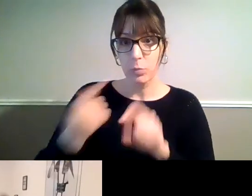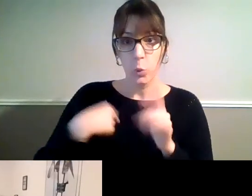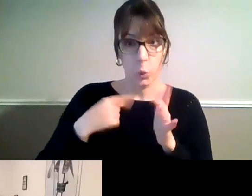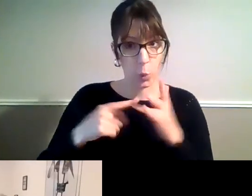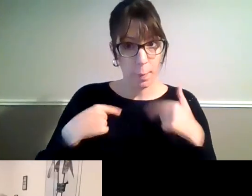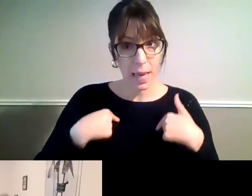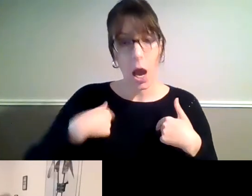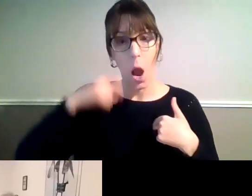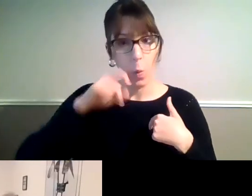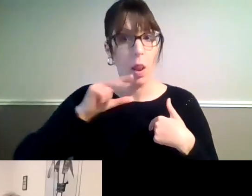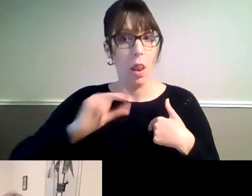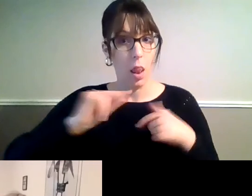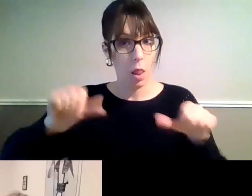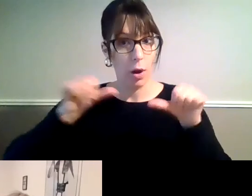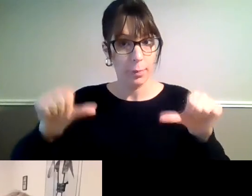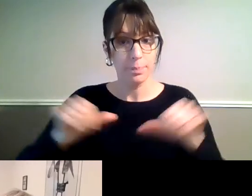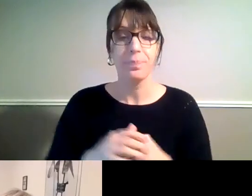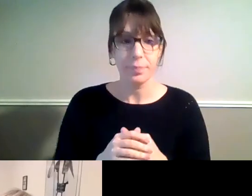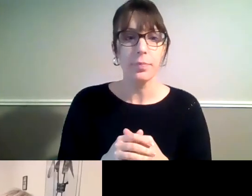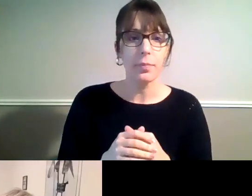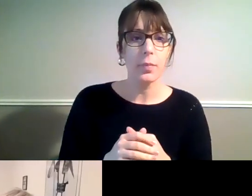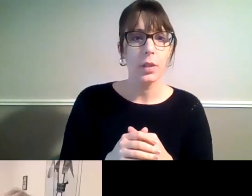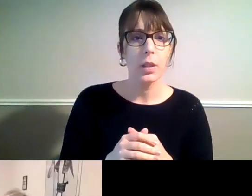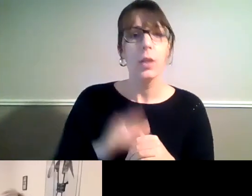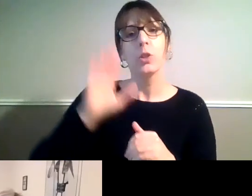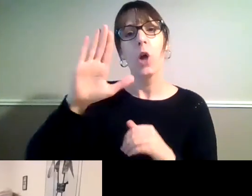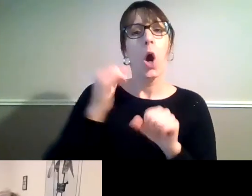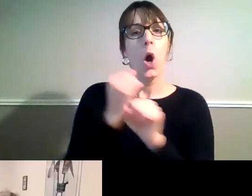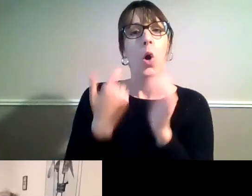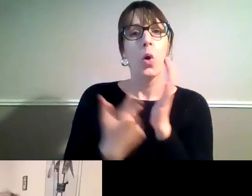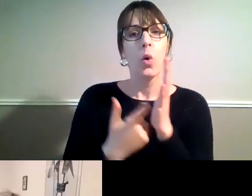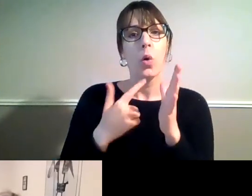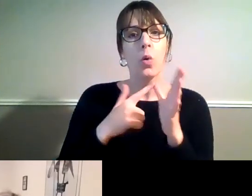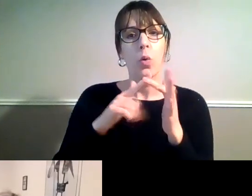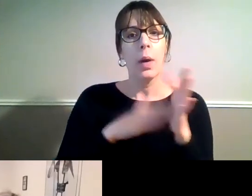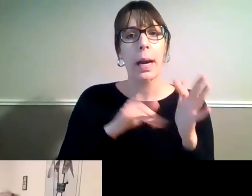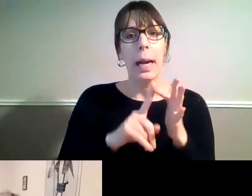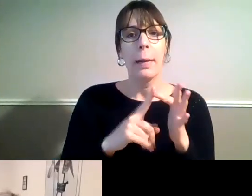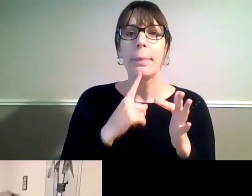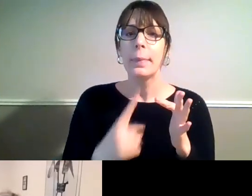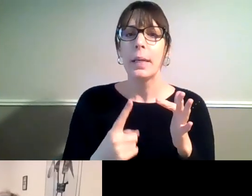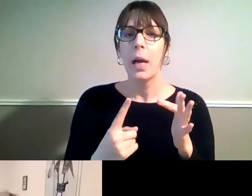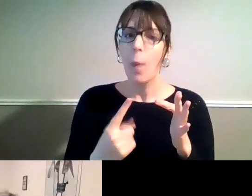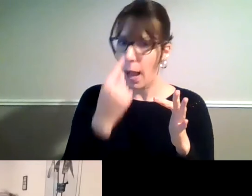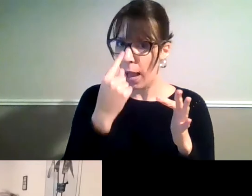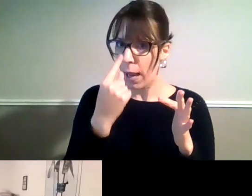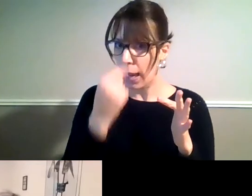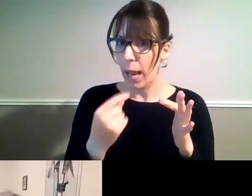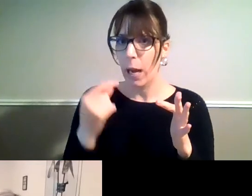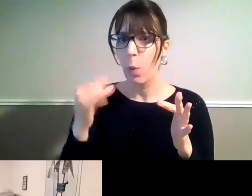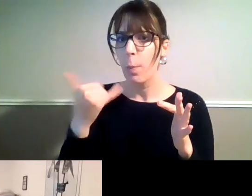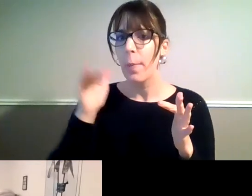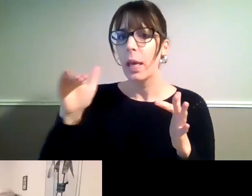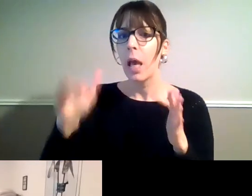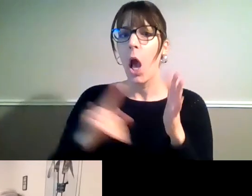questions I have found in here Graeme. Just before you do Sandra can we just quickly go to Lauren on that question. I know